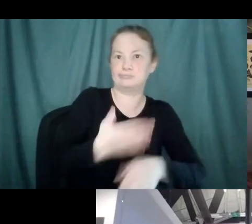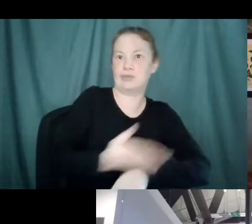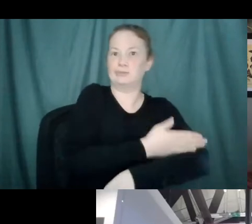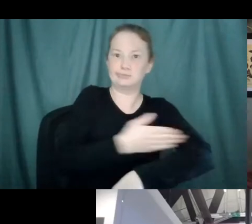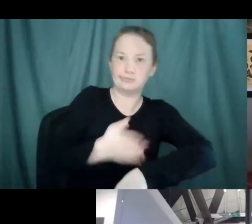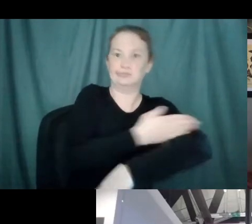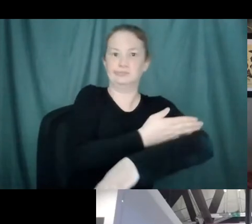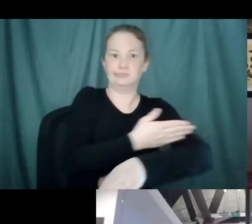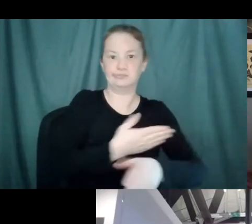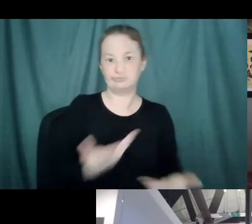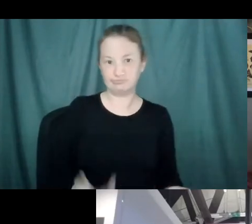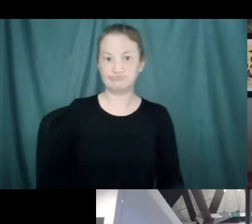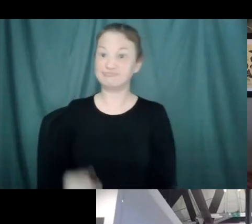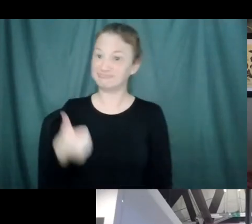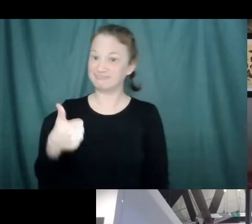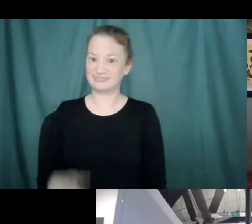Cool.